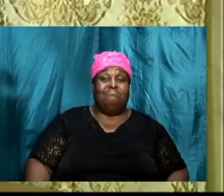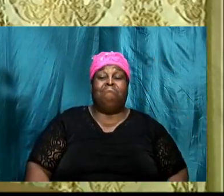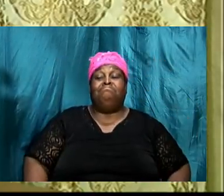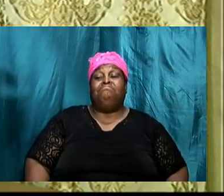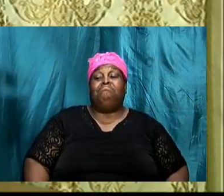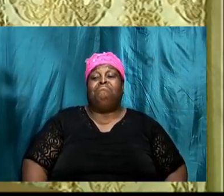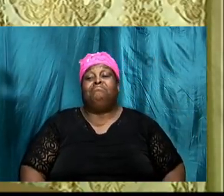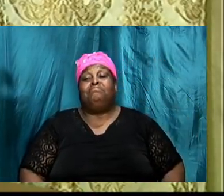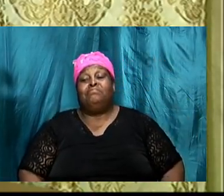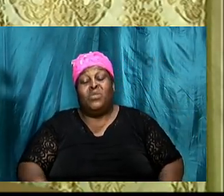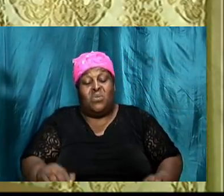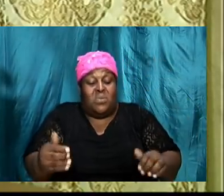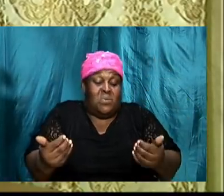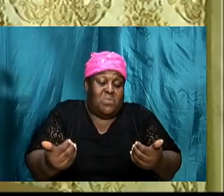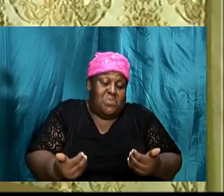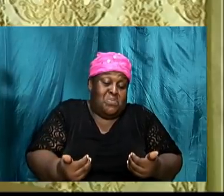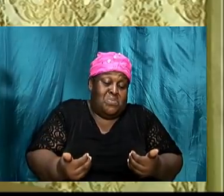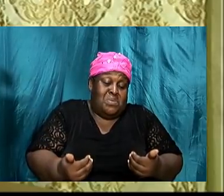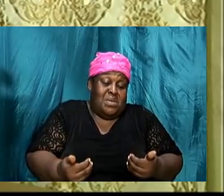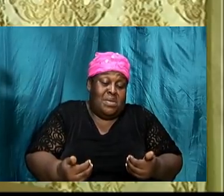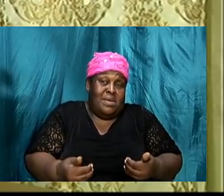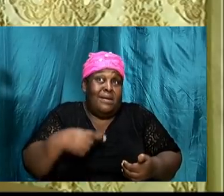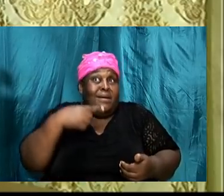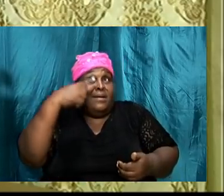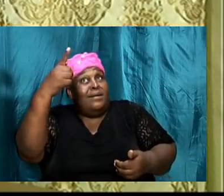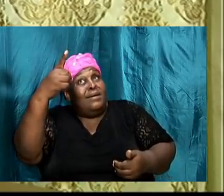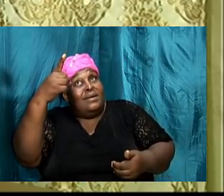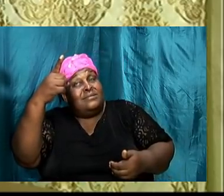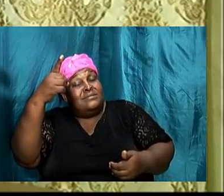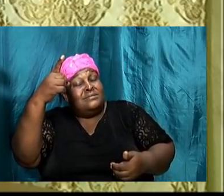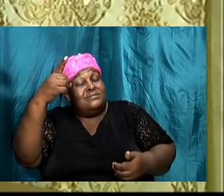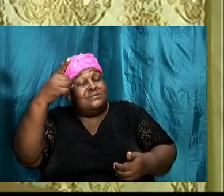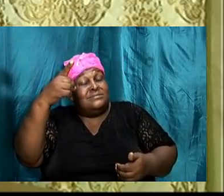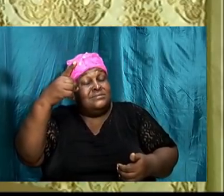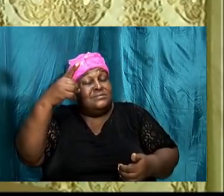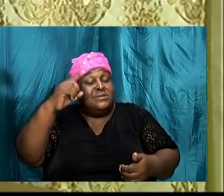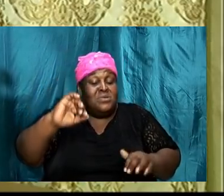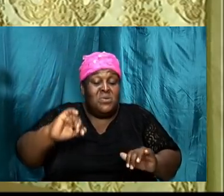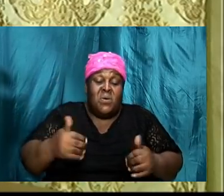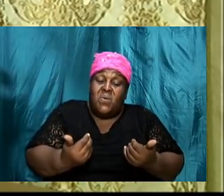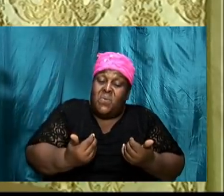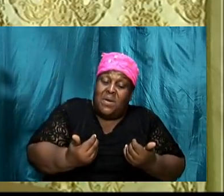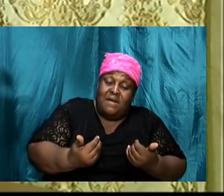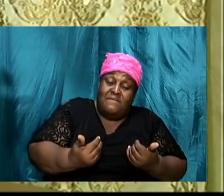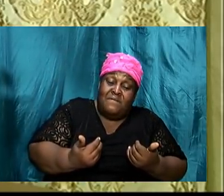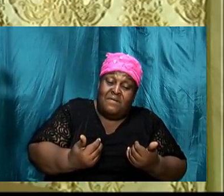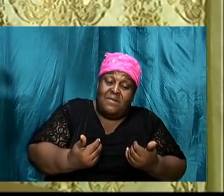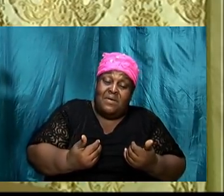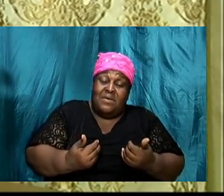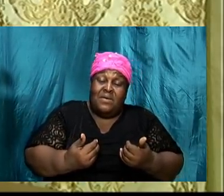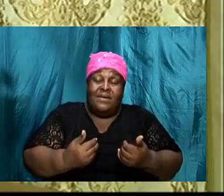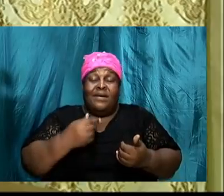however it is his however he will object